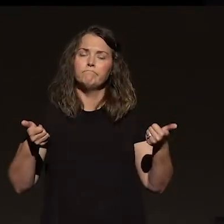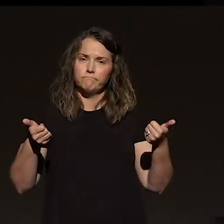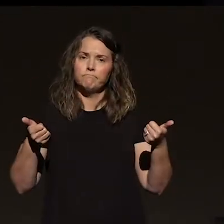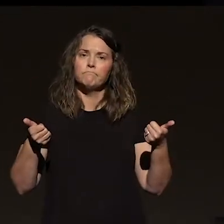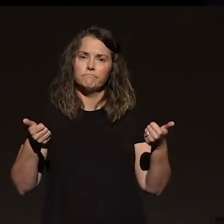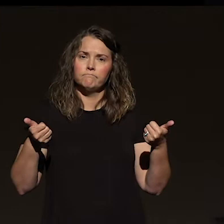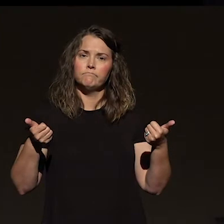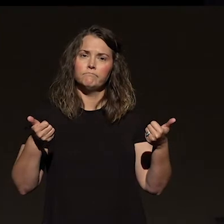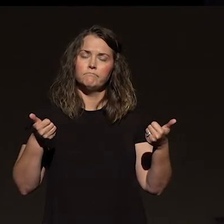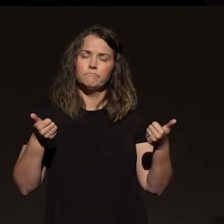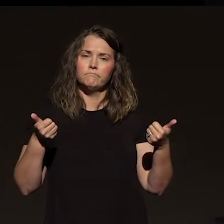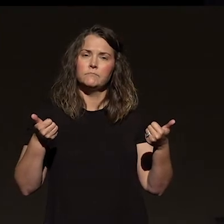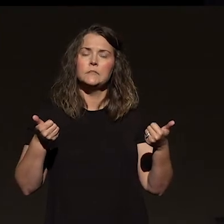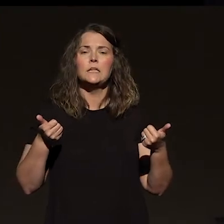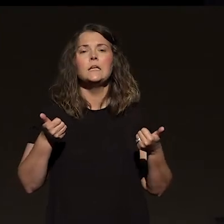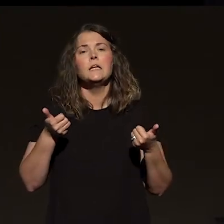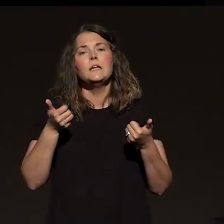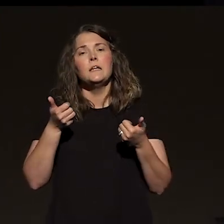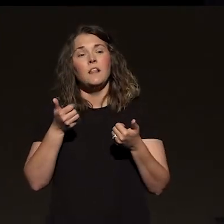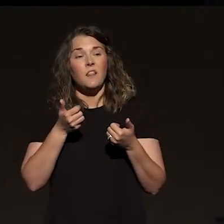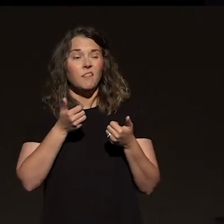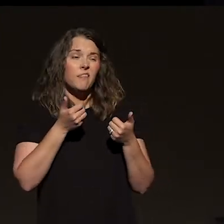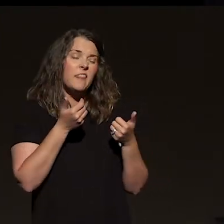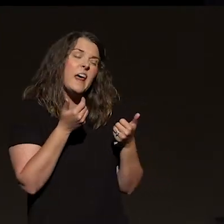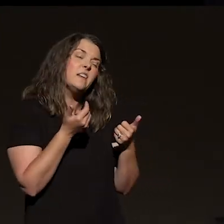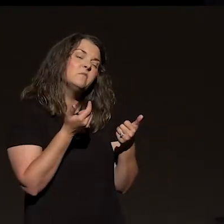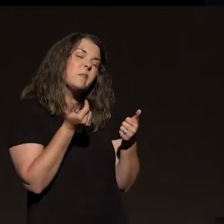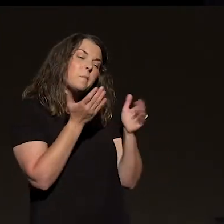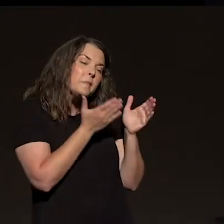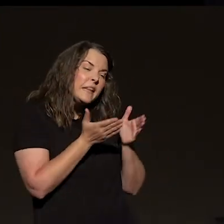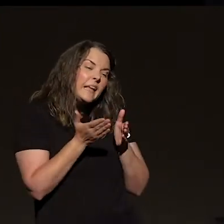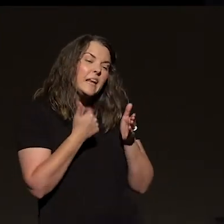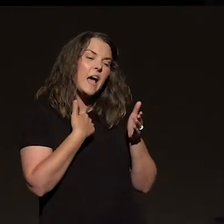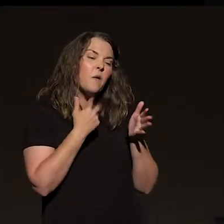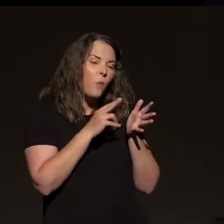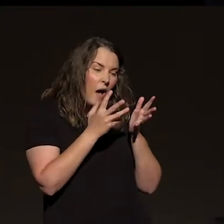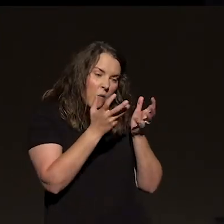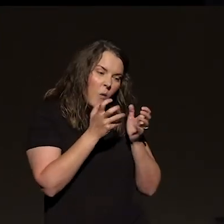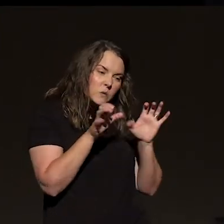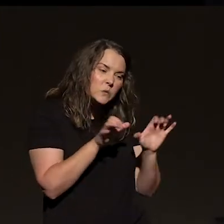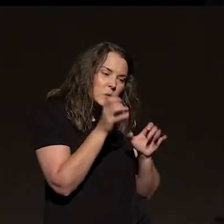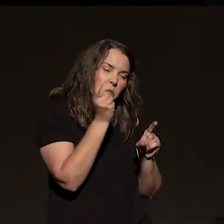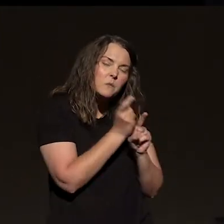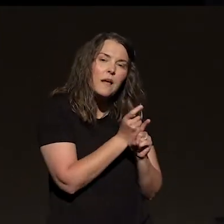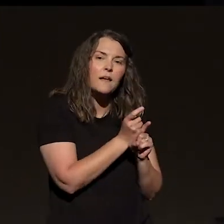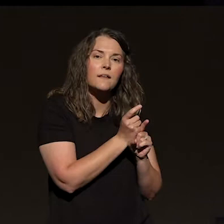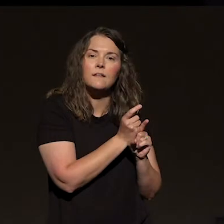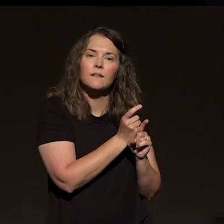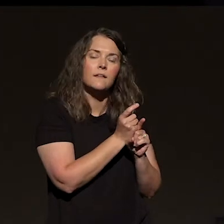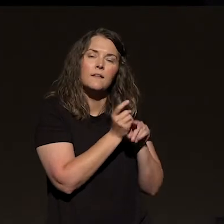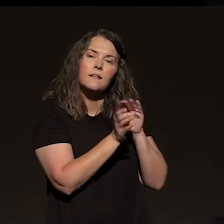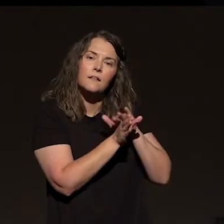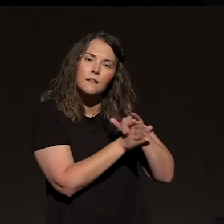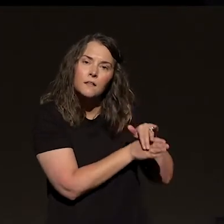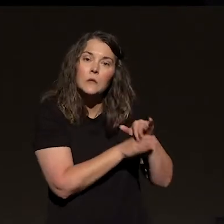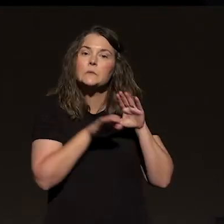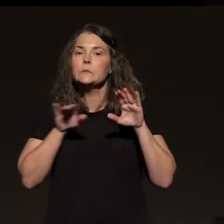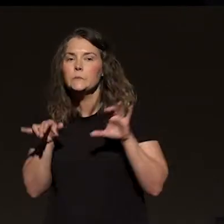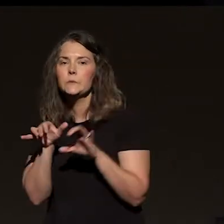foundation. He's calling you to move past good intention and information. And he's asking you today to lay a